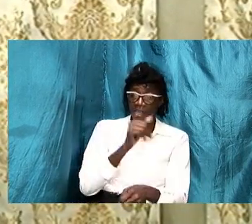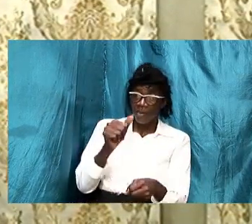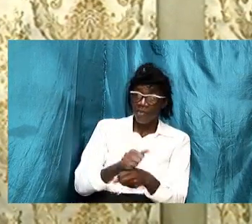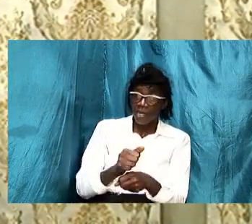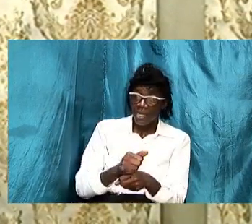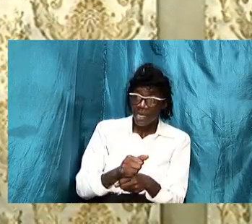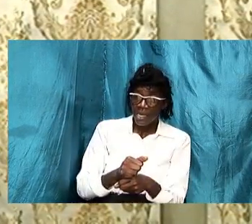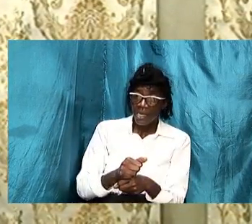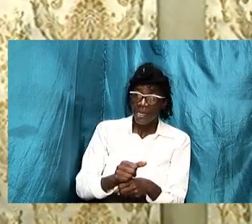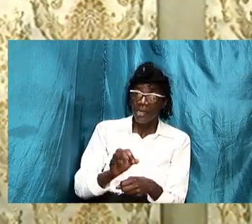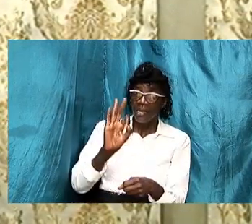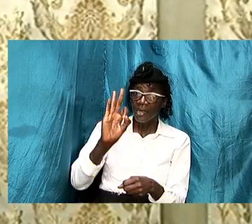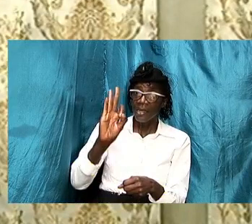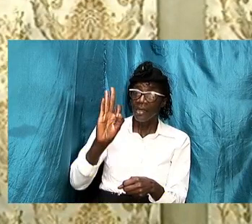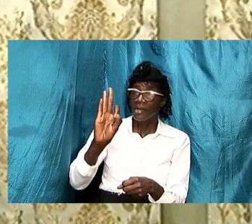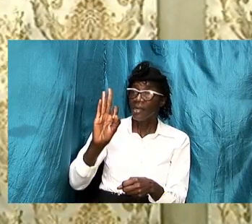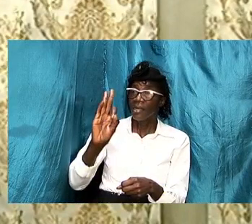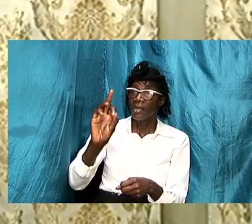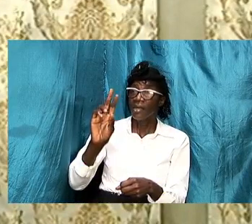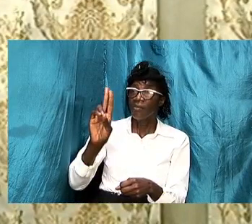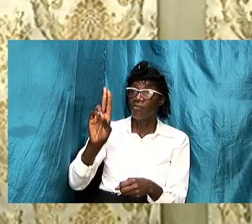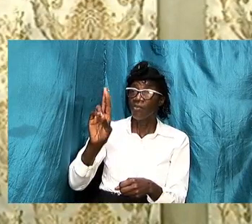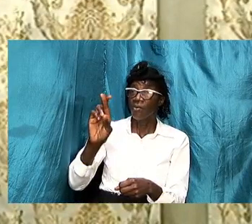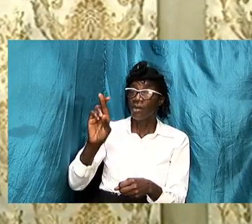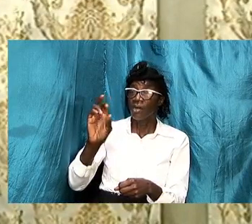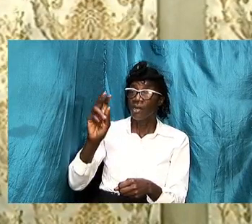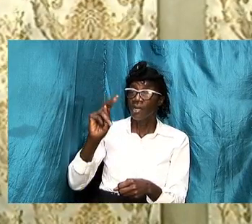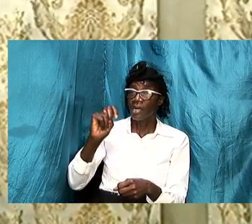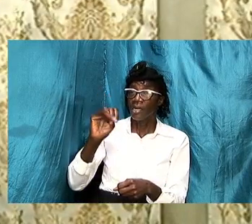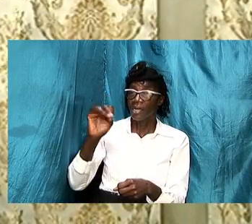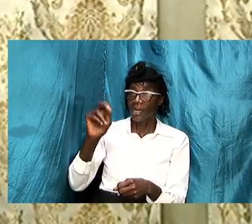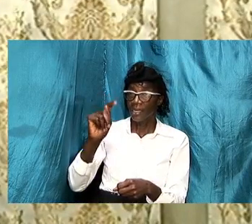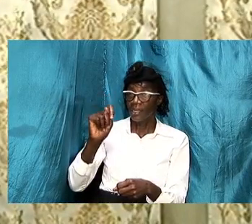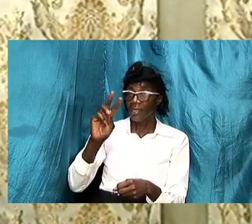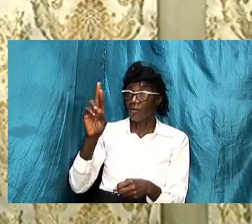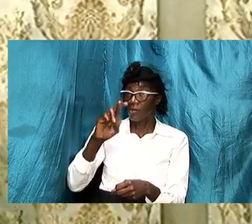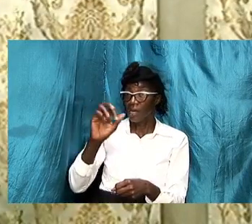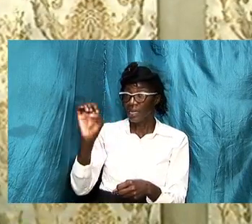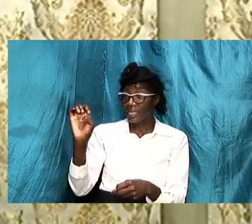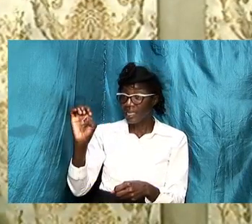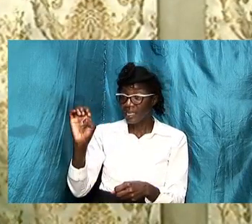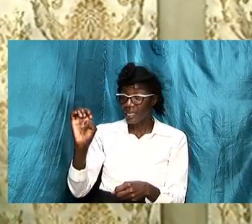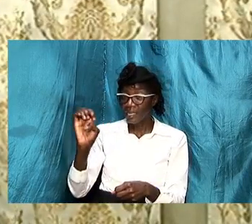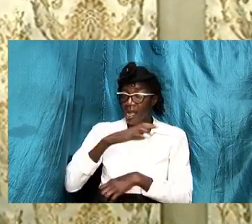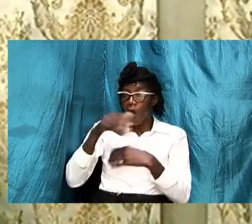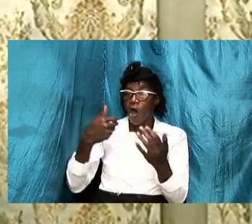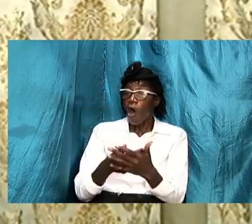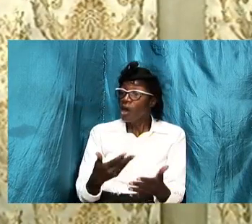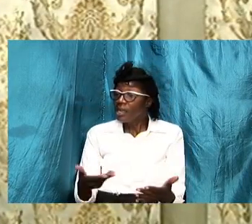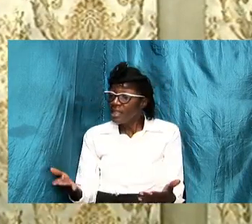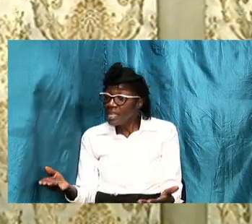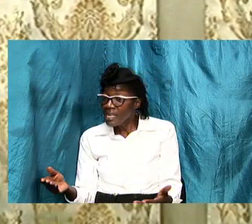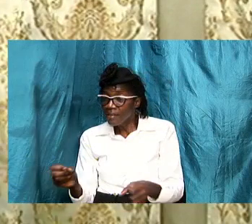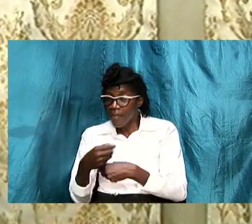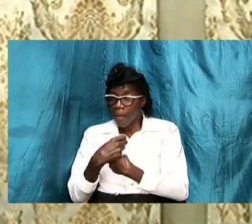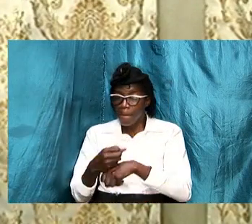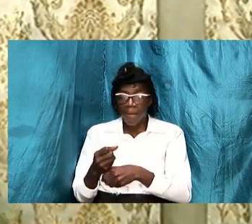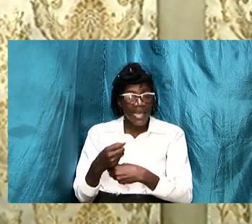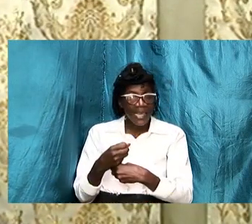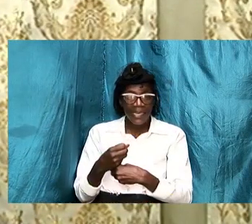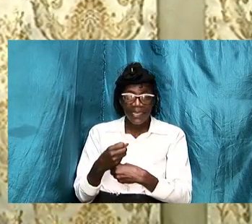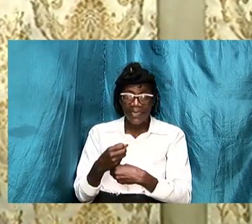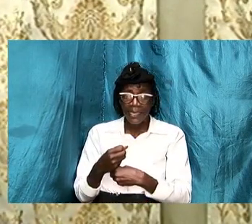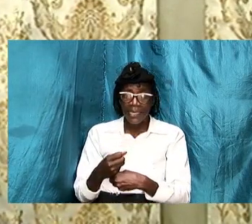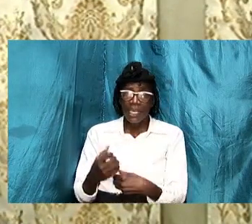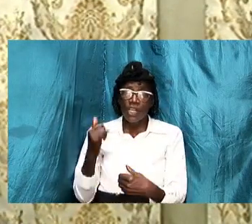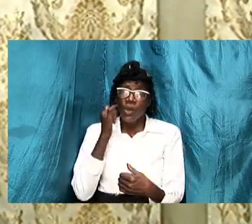and furniture and sorry and the nice things the pictures and all the things that makes a home a beautiful